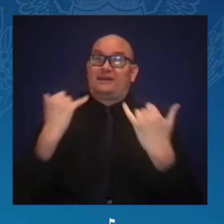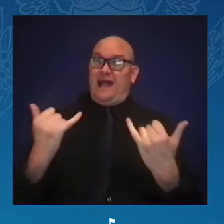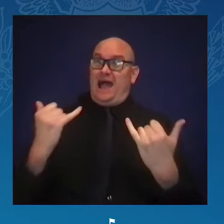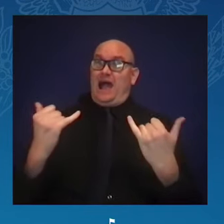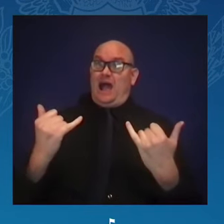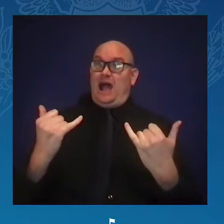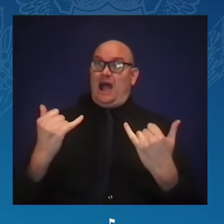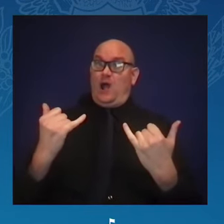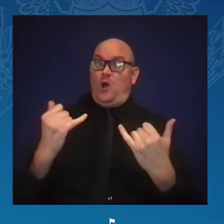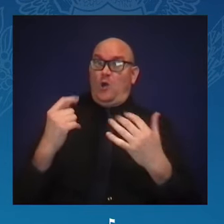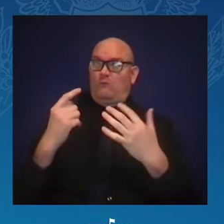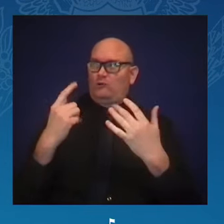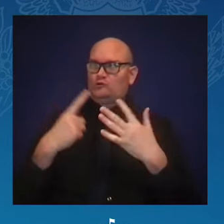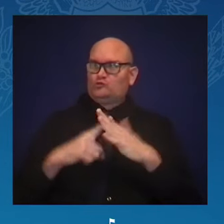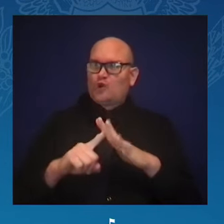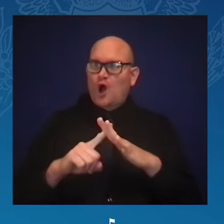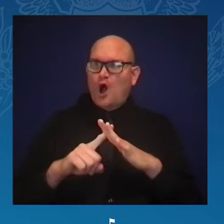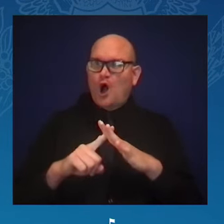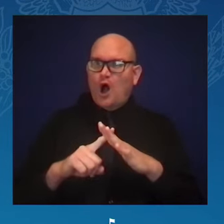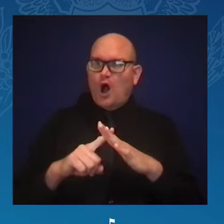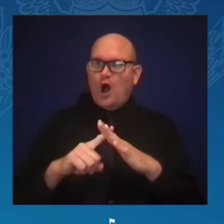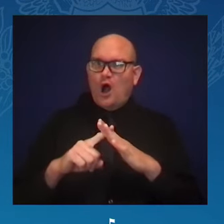Just consider last year.